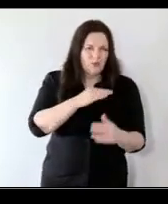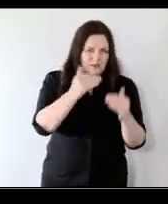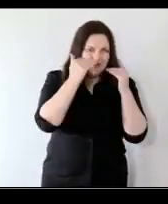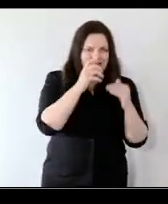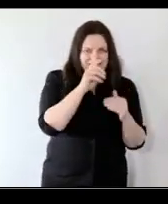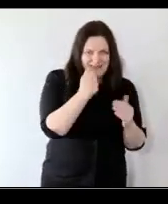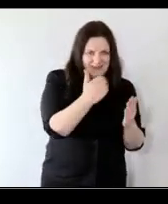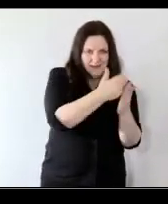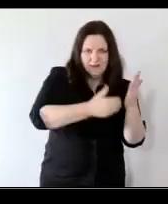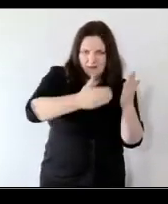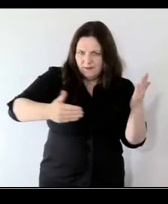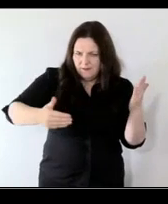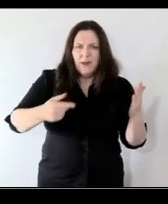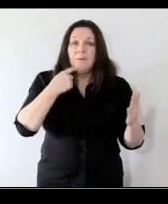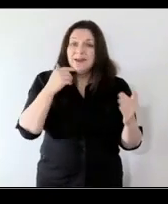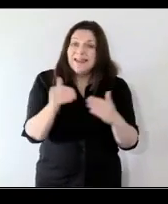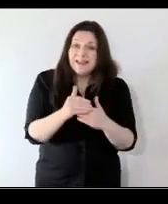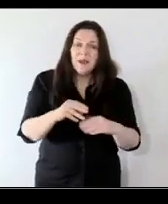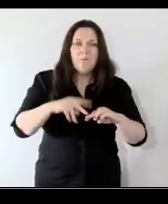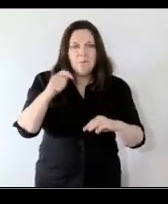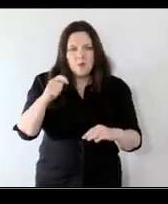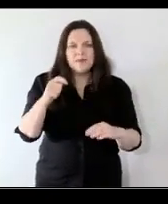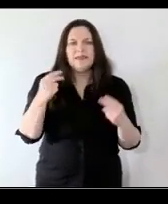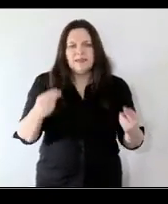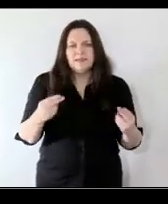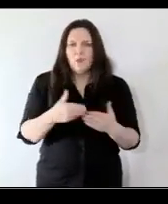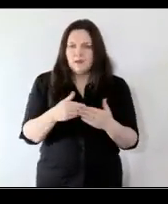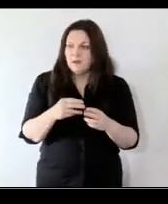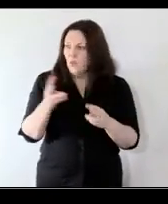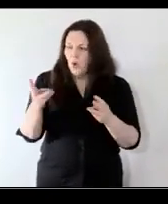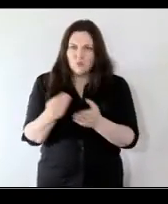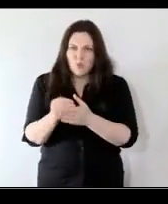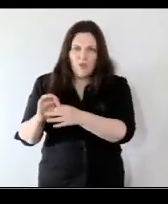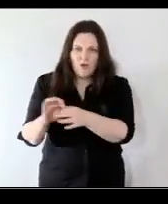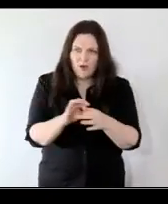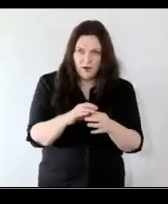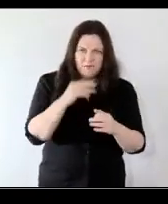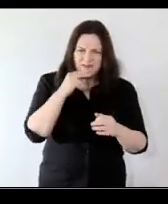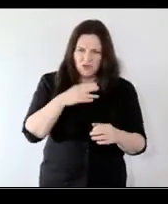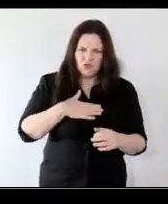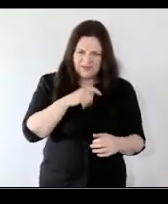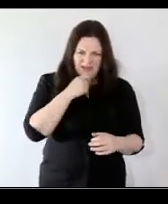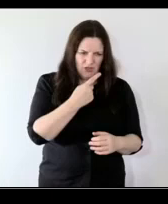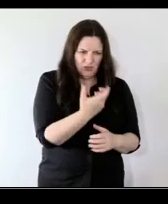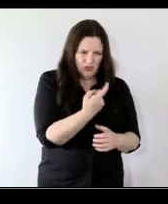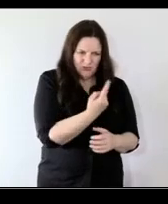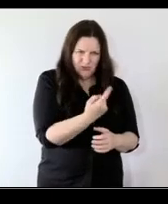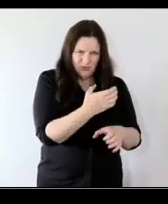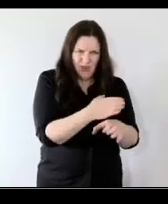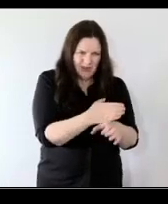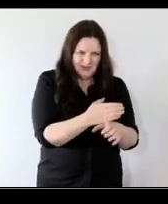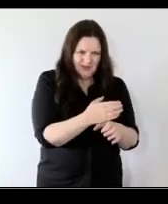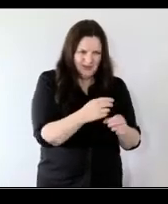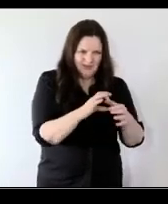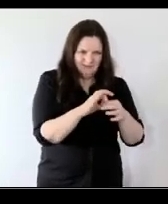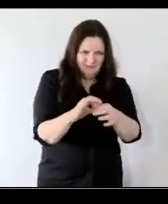but it mostly yeah it mostly requires people working together towards a common goal and thinking about how if you